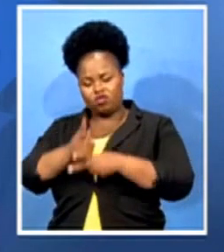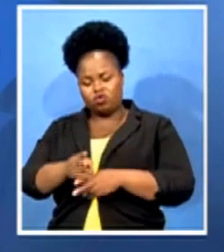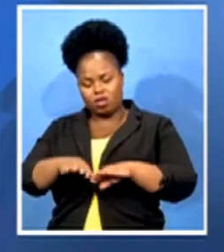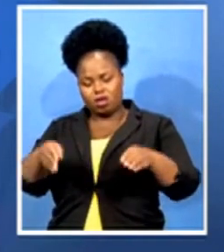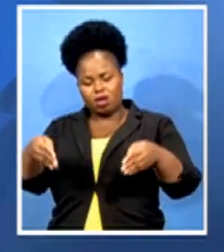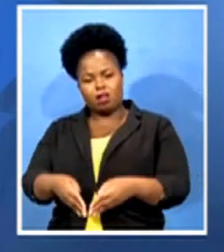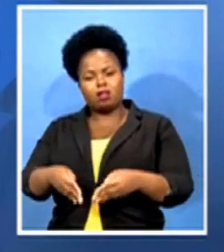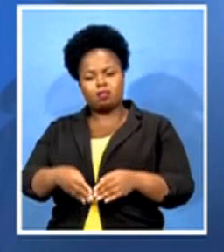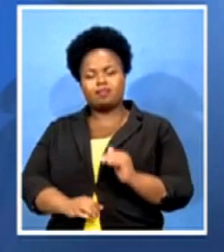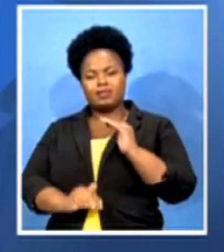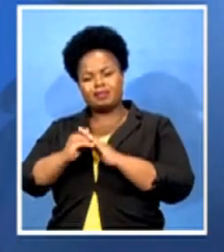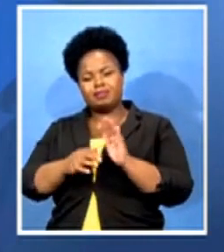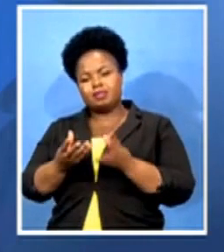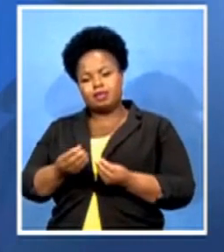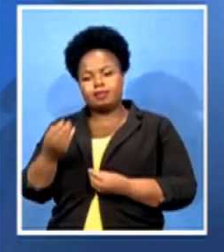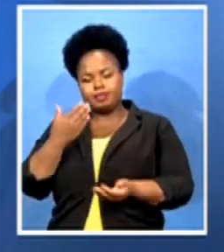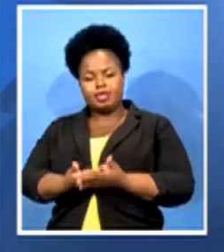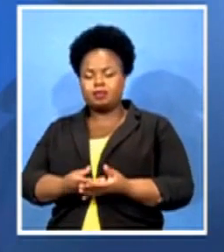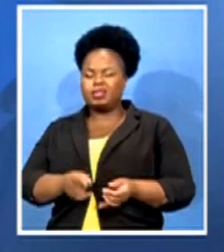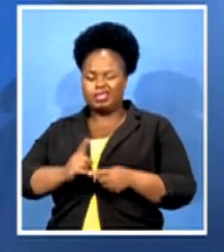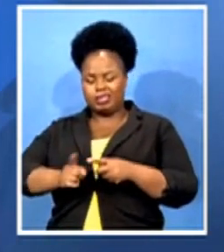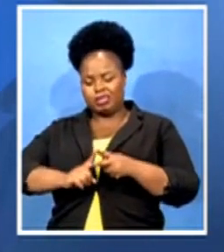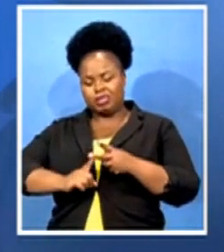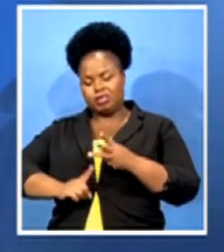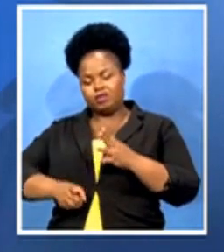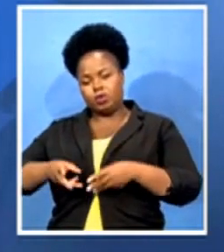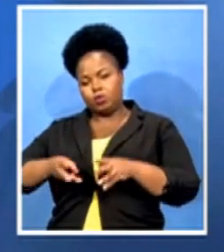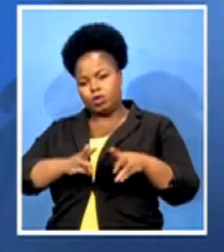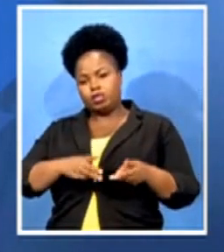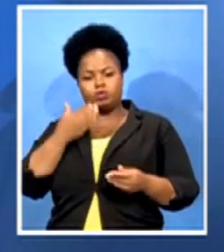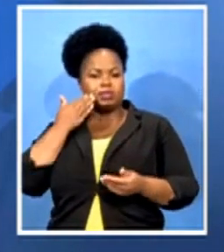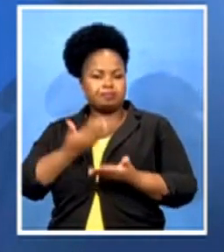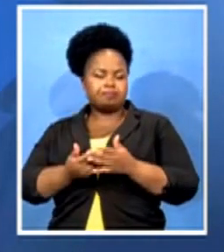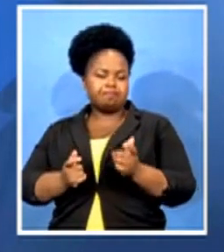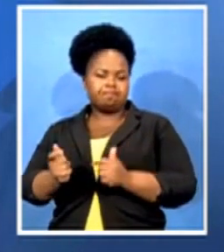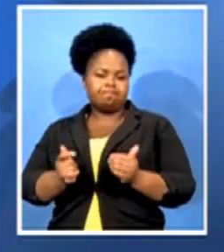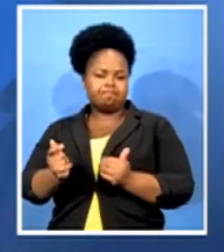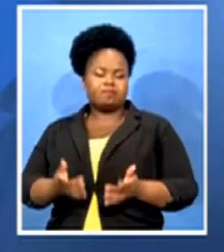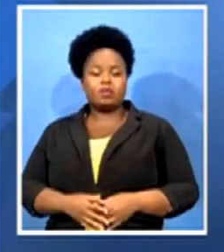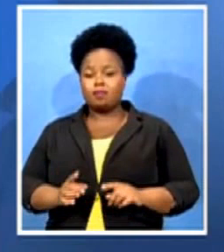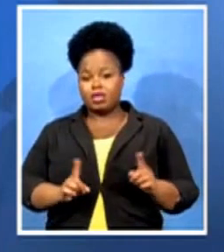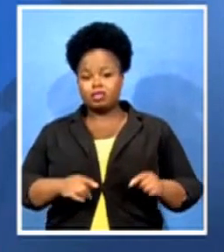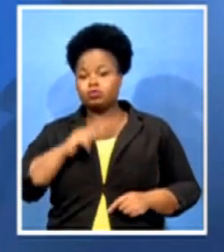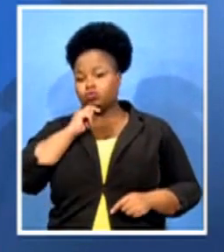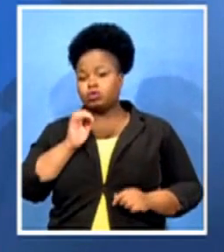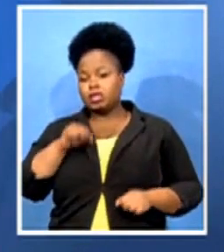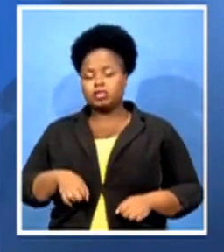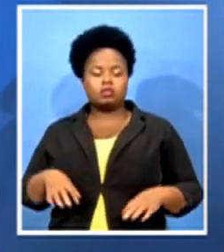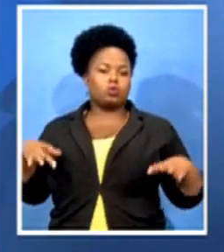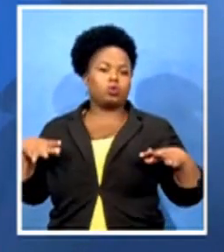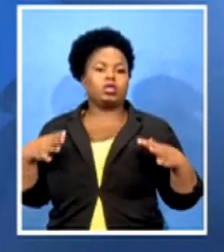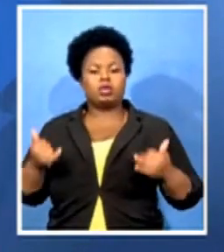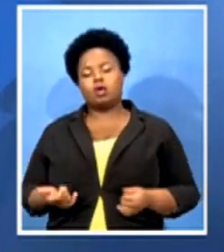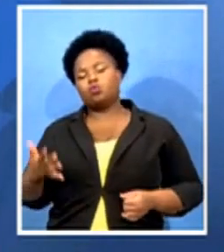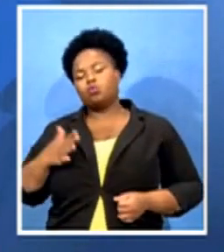of areas that we can improve on. It is a festive season, it's holidays we want to do with our families. Let's